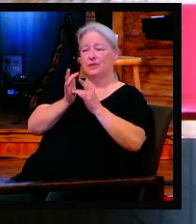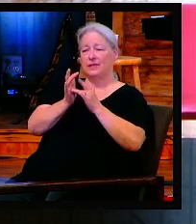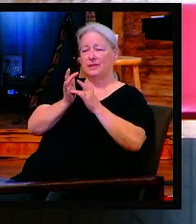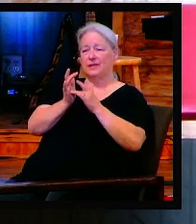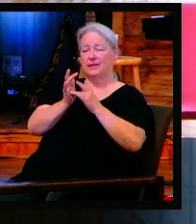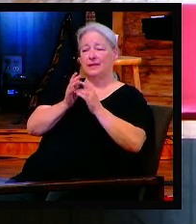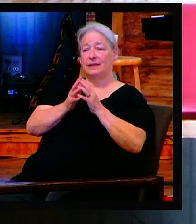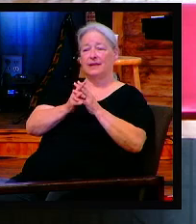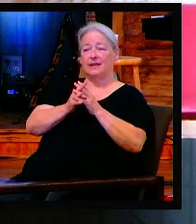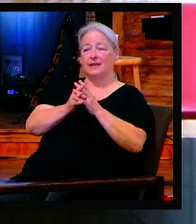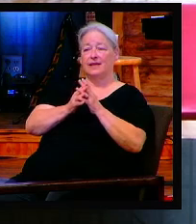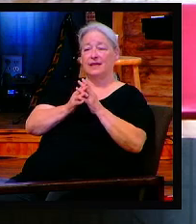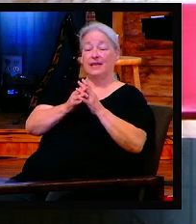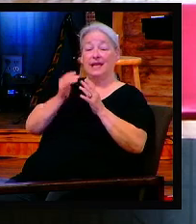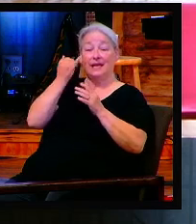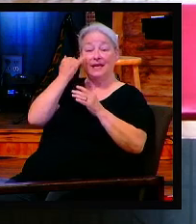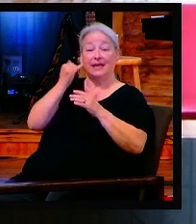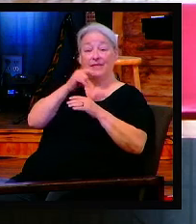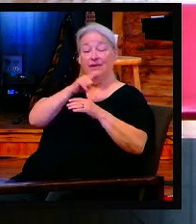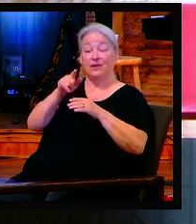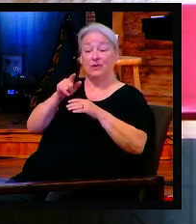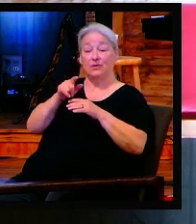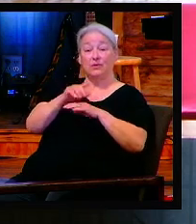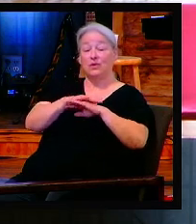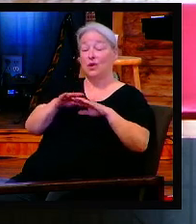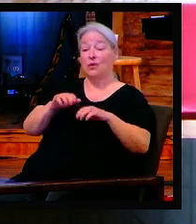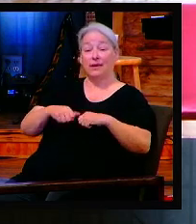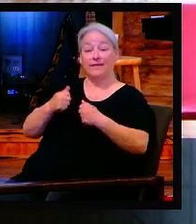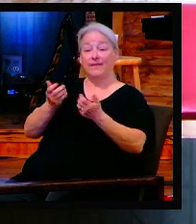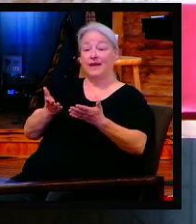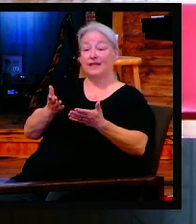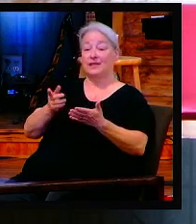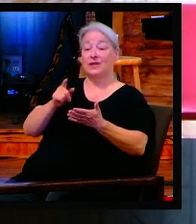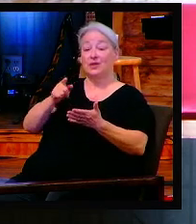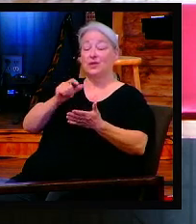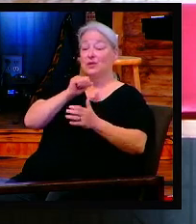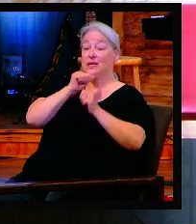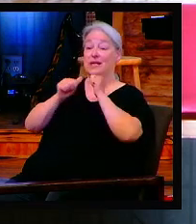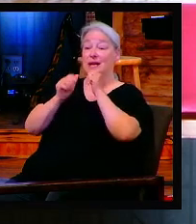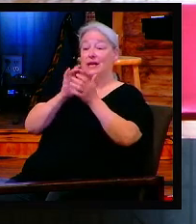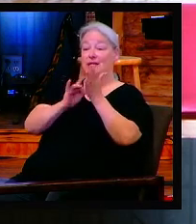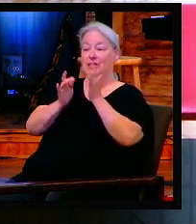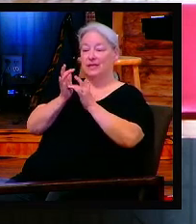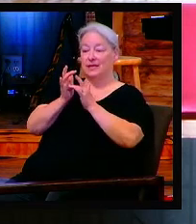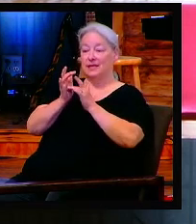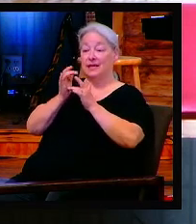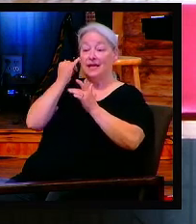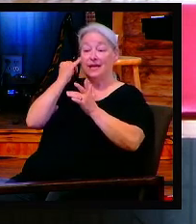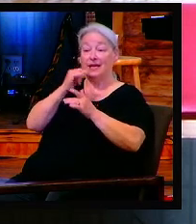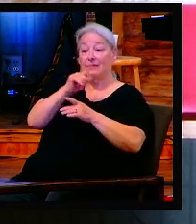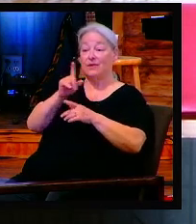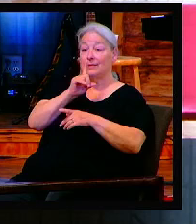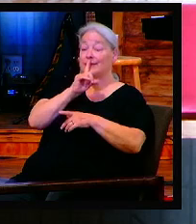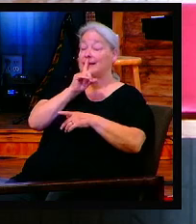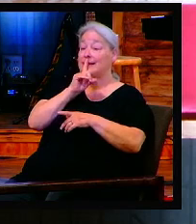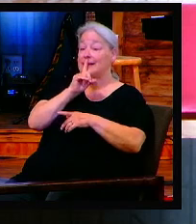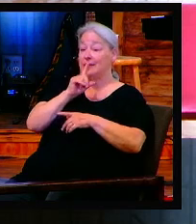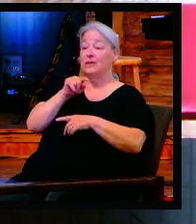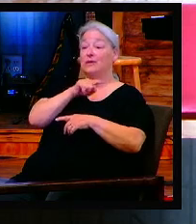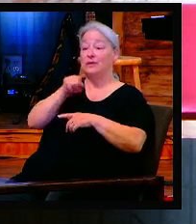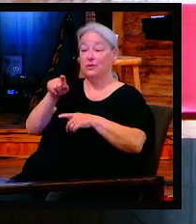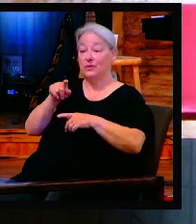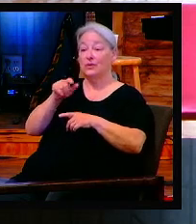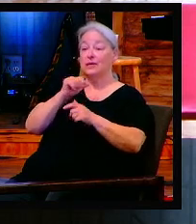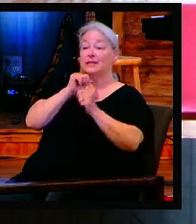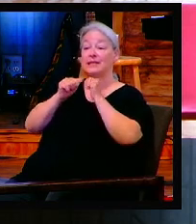denying him. If you keep silent, you're denying him. And so all these things start to go over before I take this bread. And I'm sitting there reminded